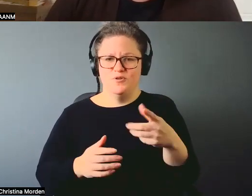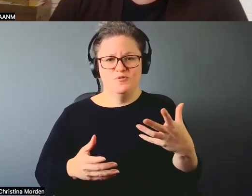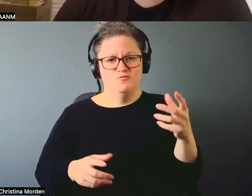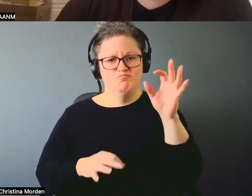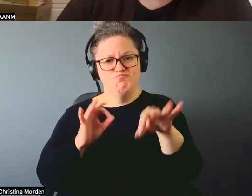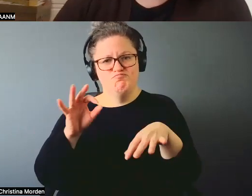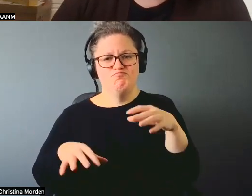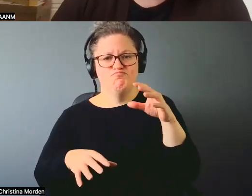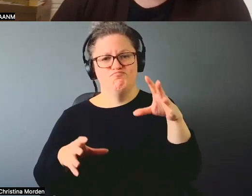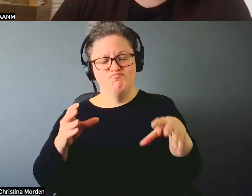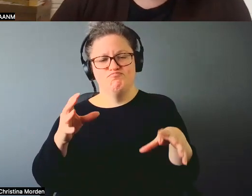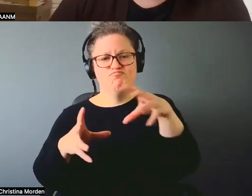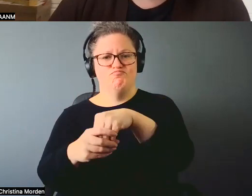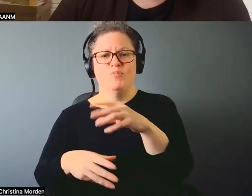significant.